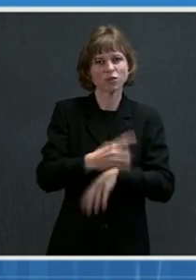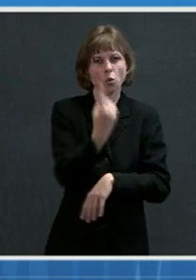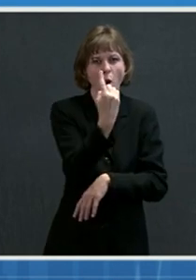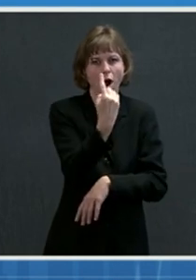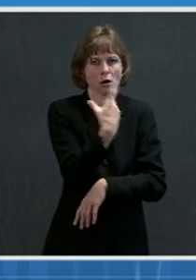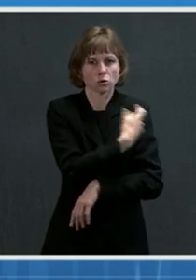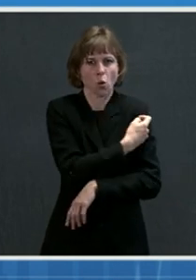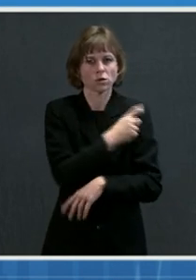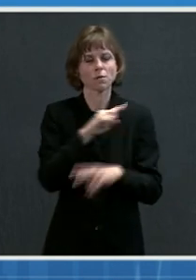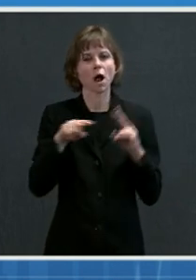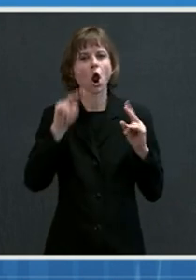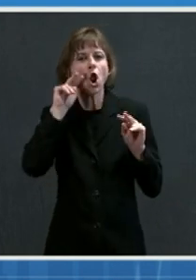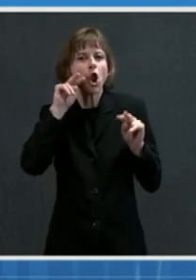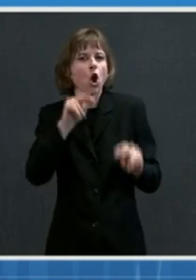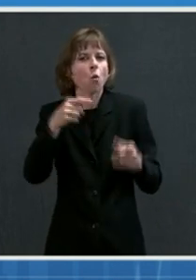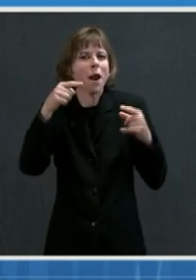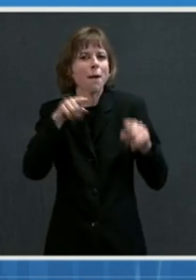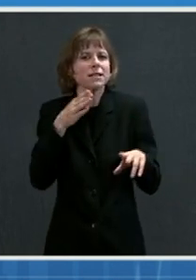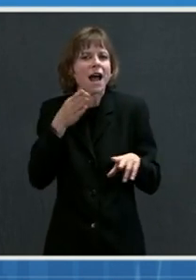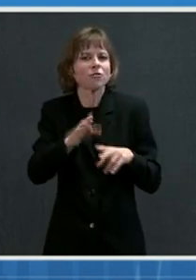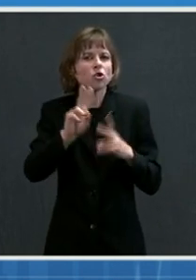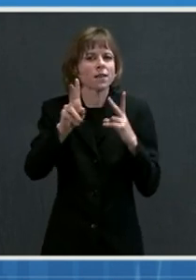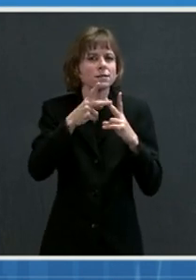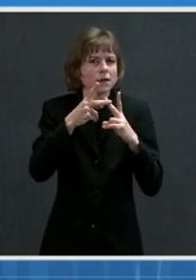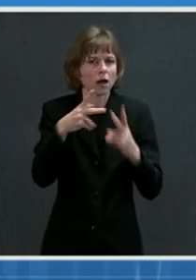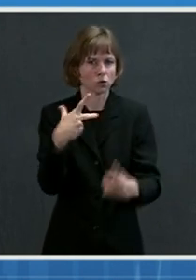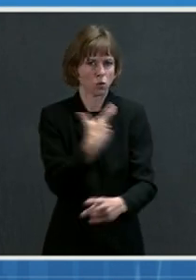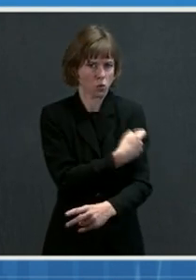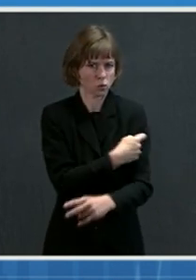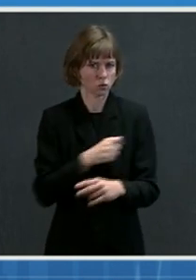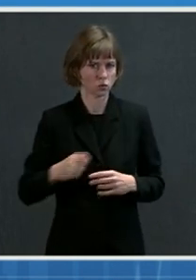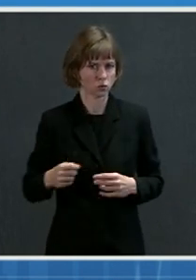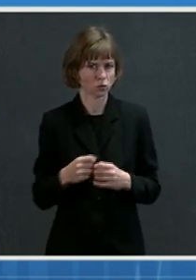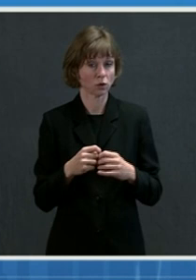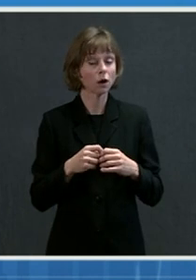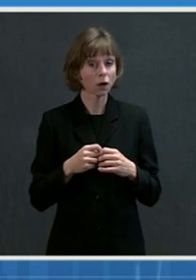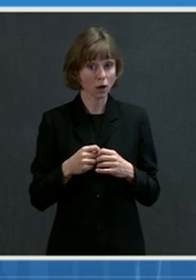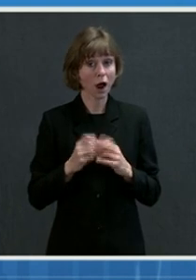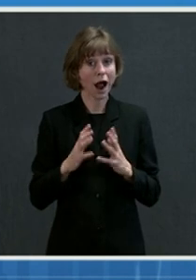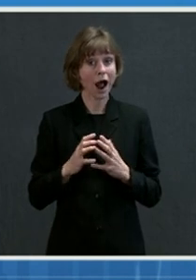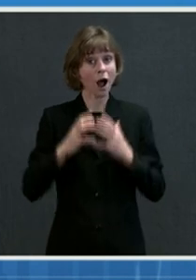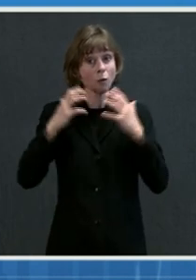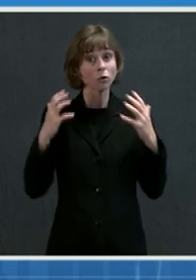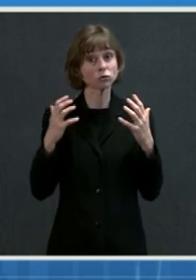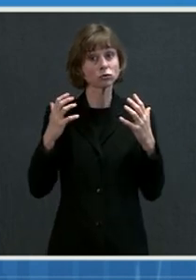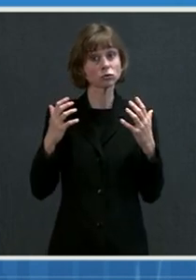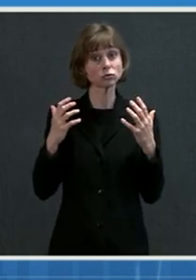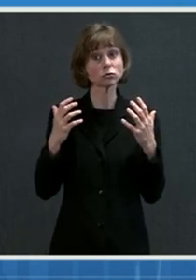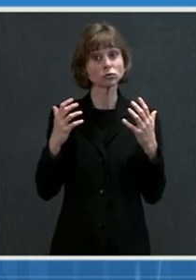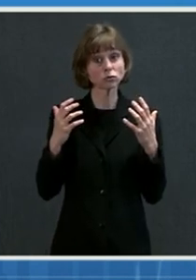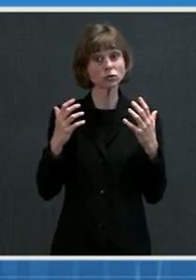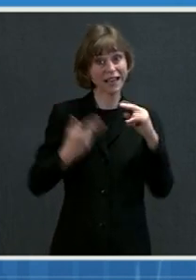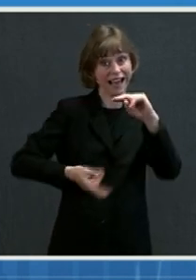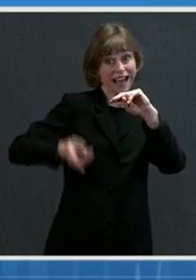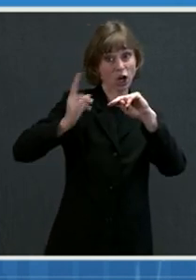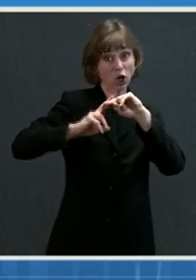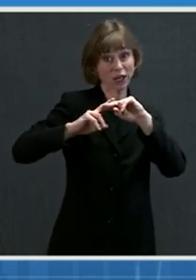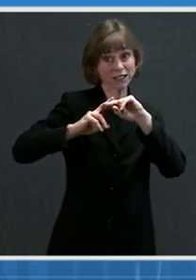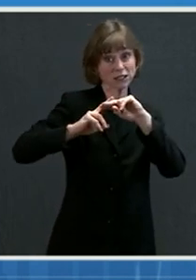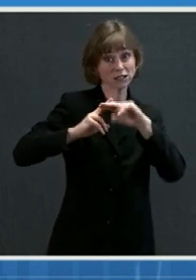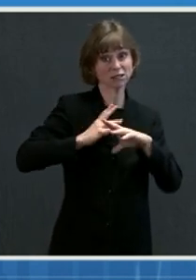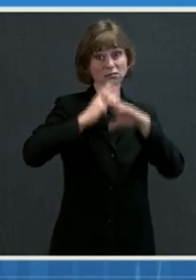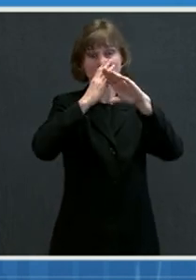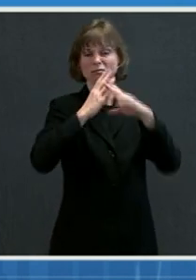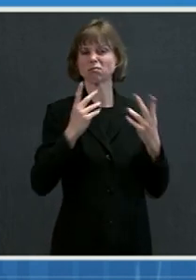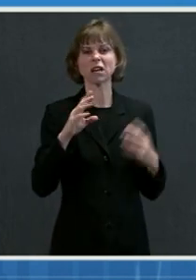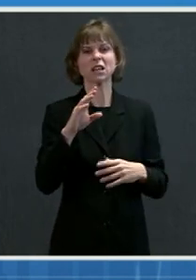take a look at what happens after the second dose. The degree of increase is at least